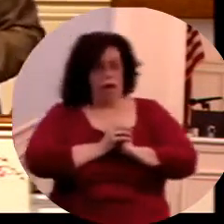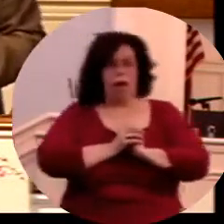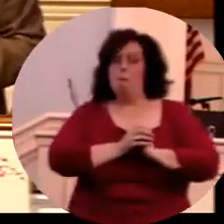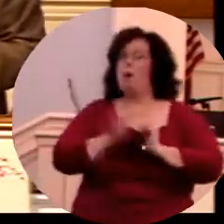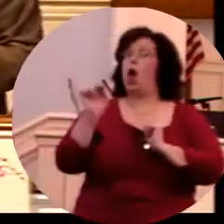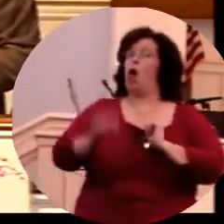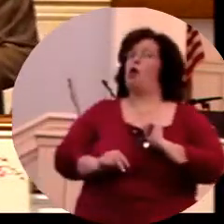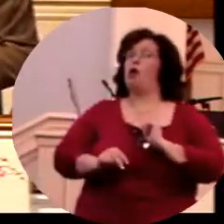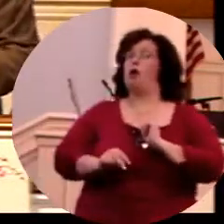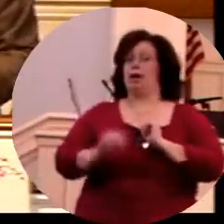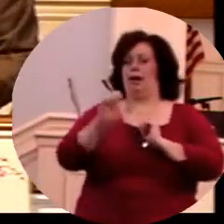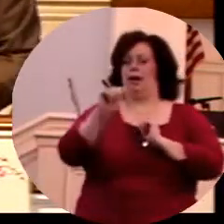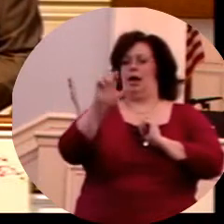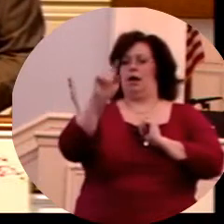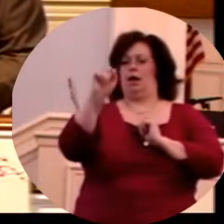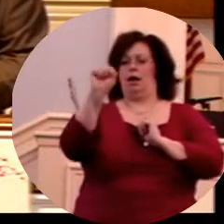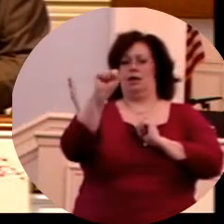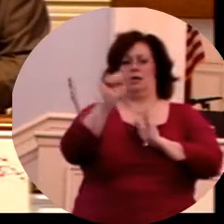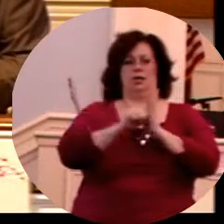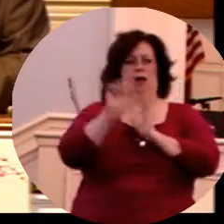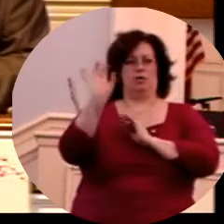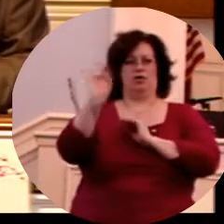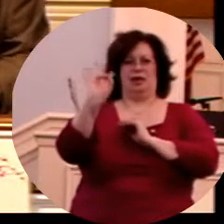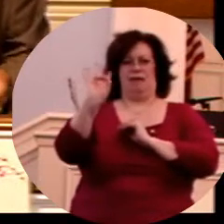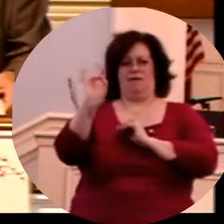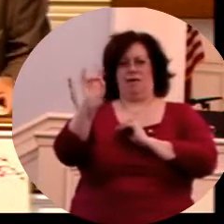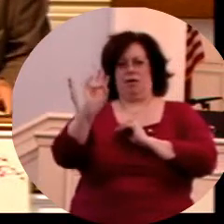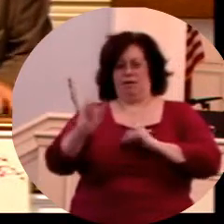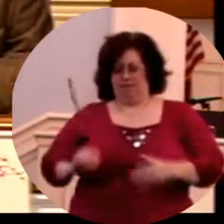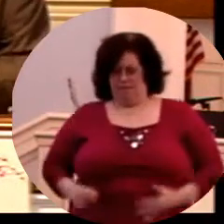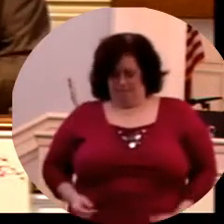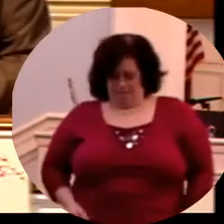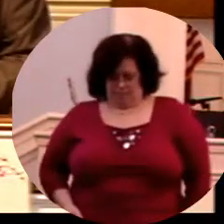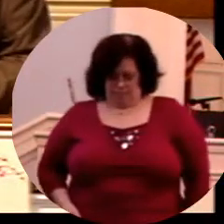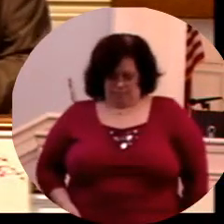Now, I want you to look with me in Acts chapter 7.